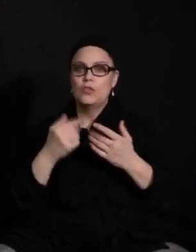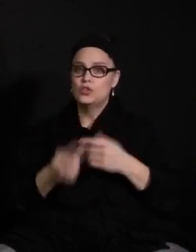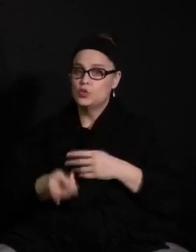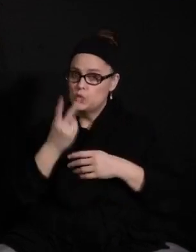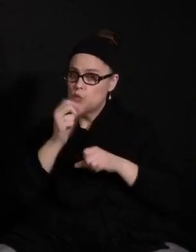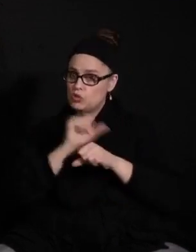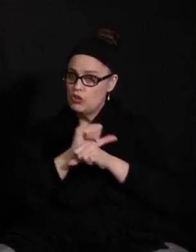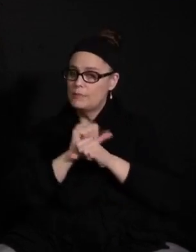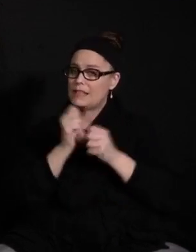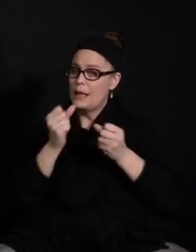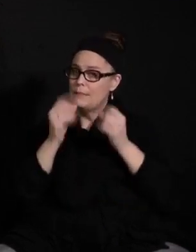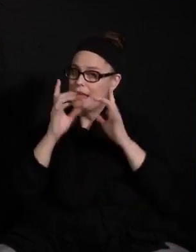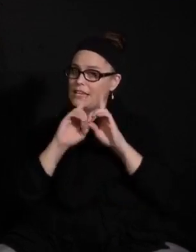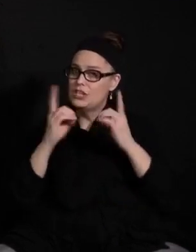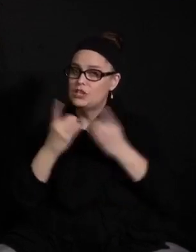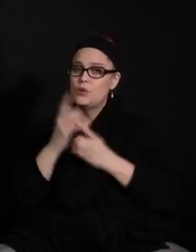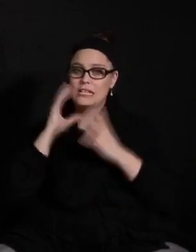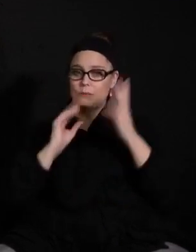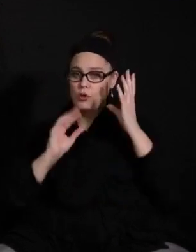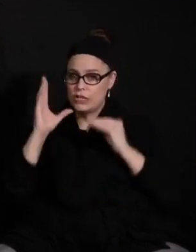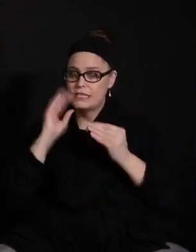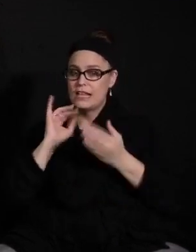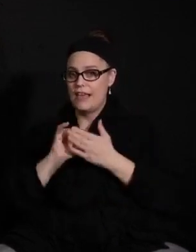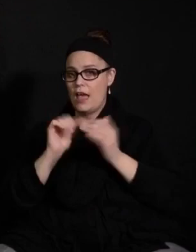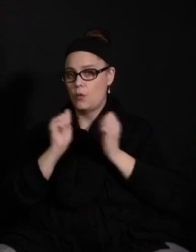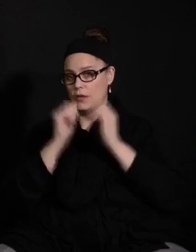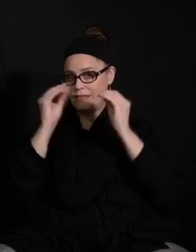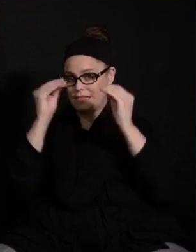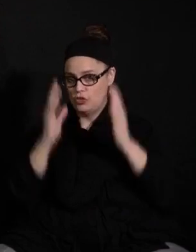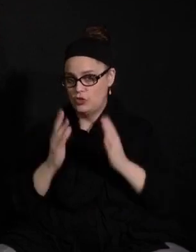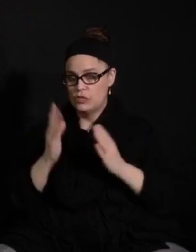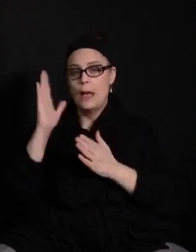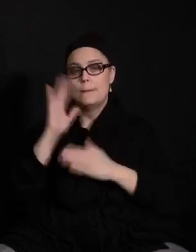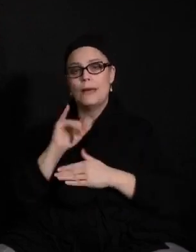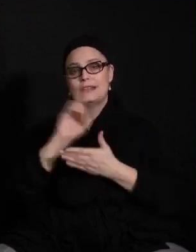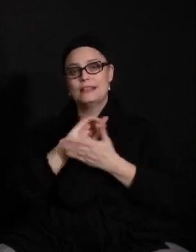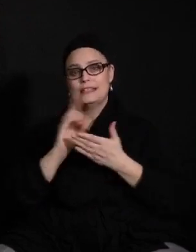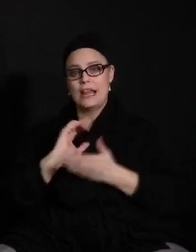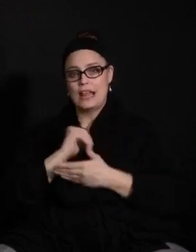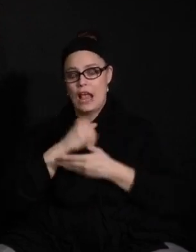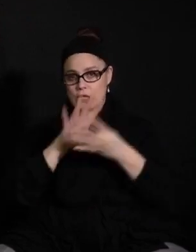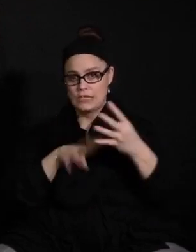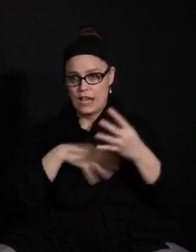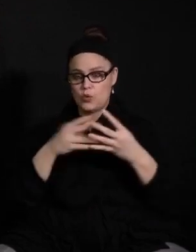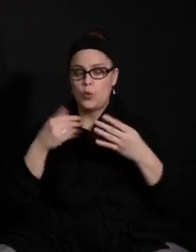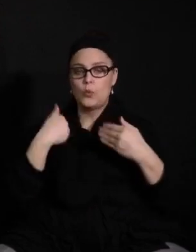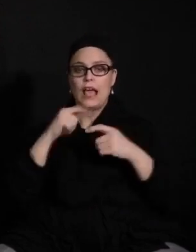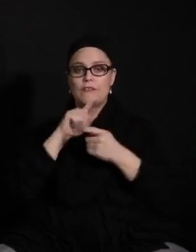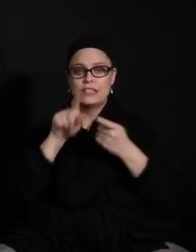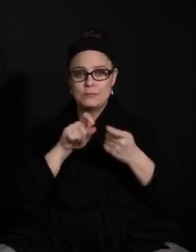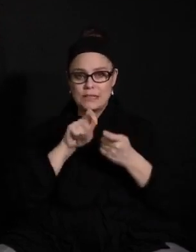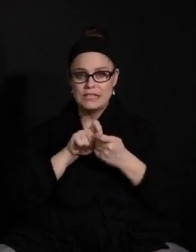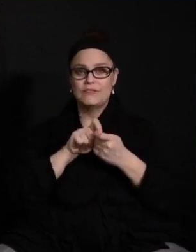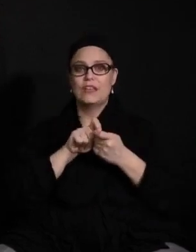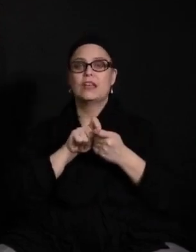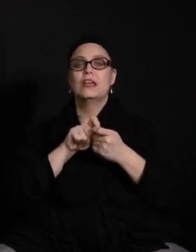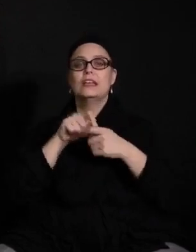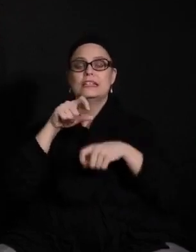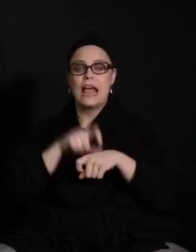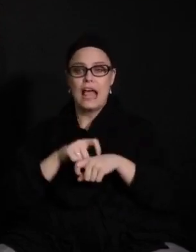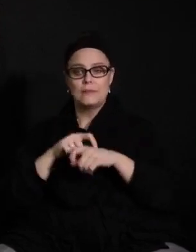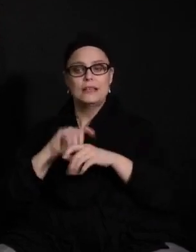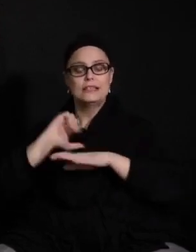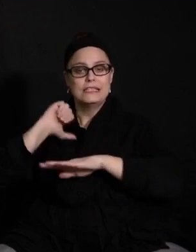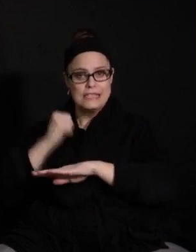that many districts are experiencing with their teachers. By designing our schedule, we provide an intentional time for our students who opted for virtual learning